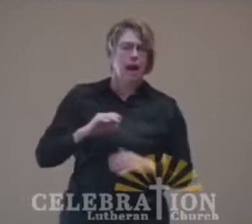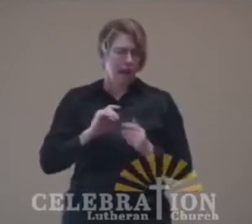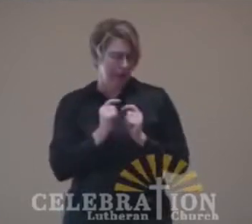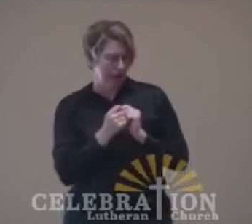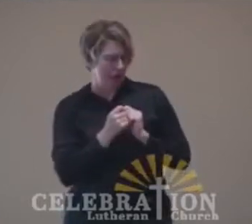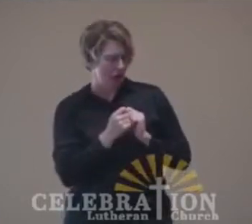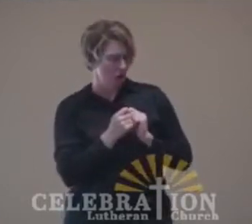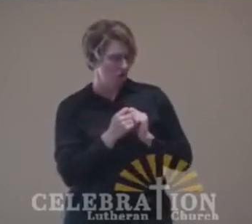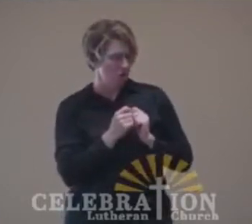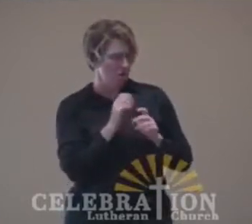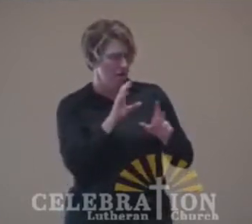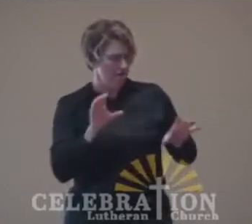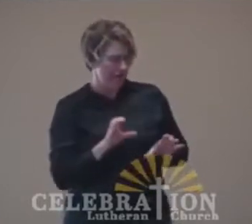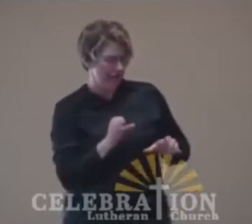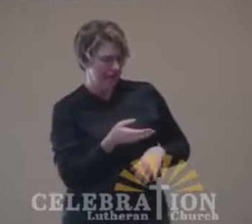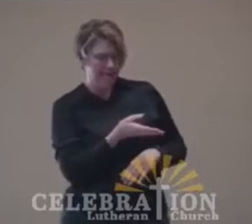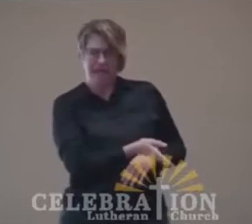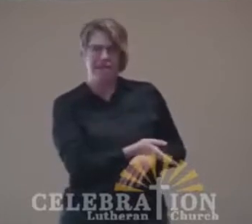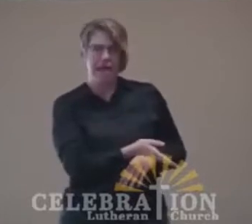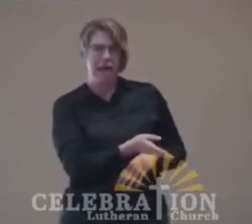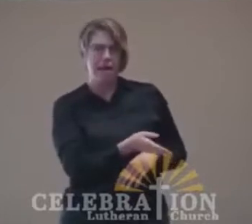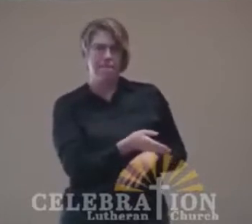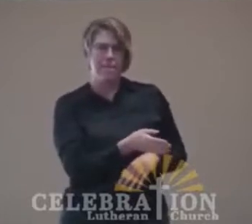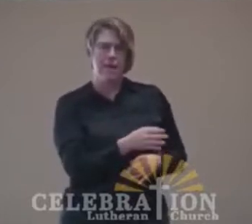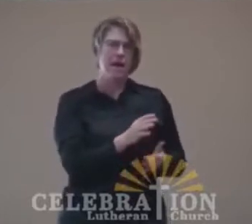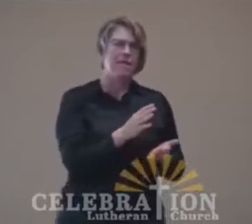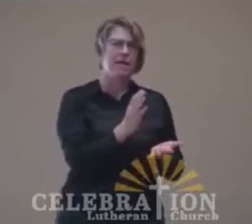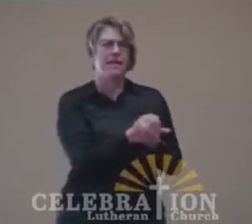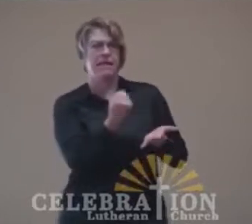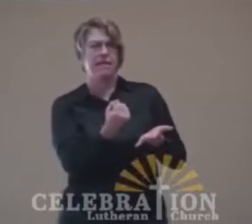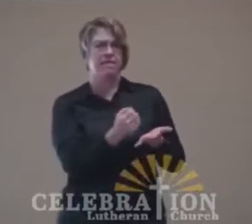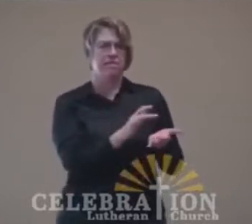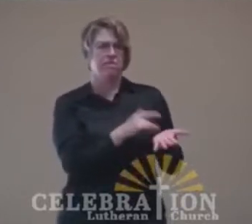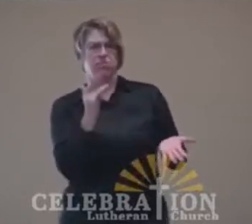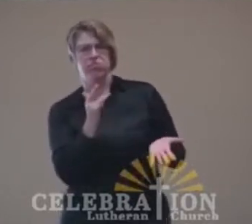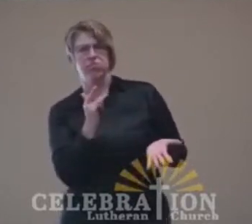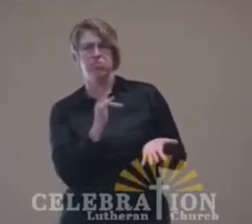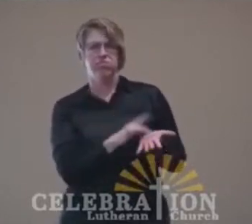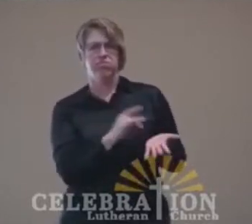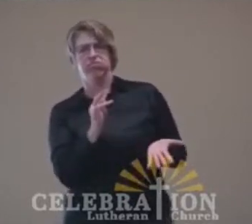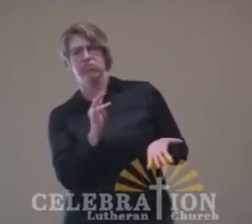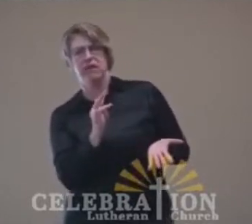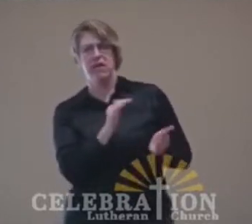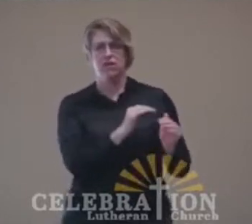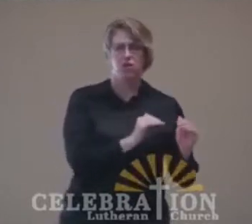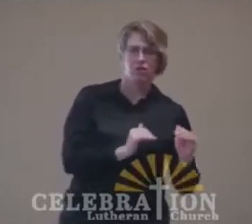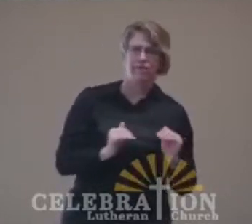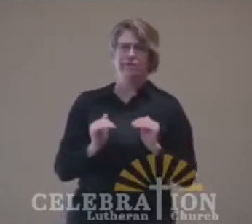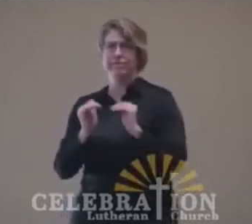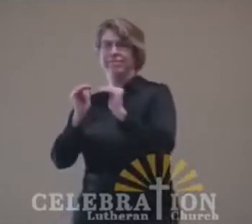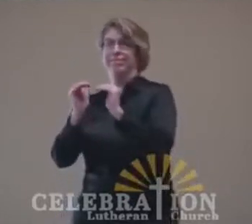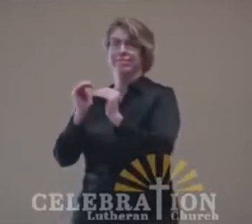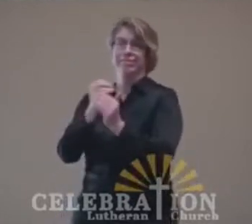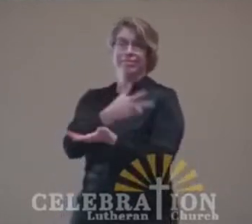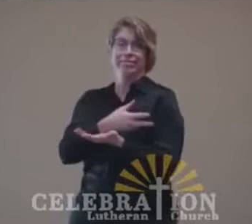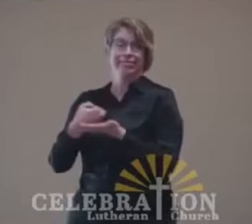of the poor and the needy, the exploitation of others in order to get ahead, in order to get more for oneself.